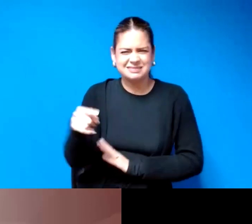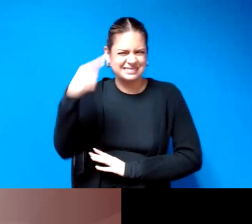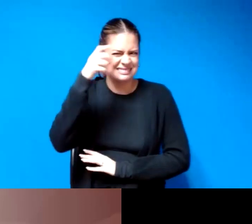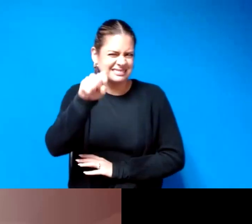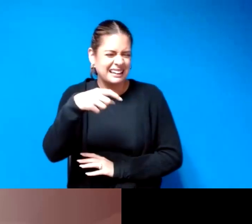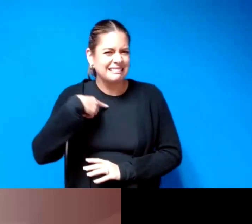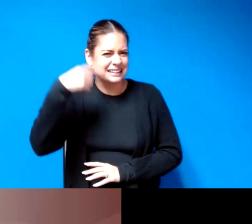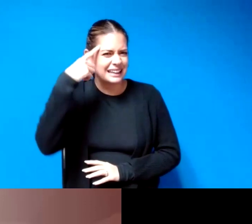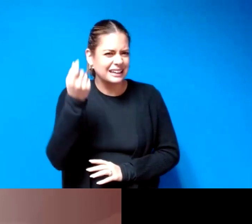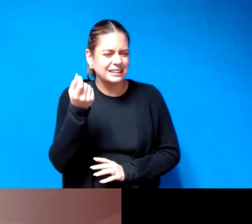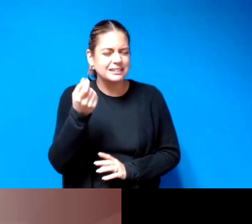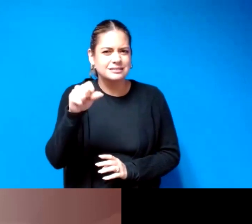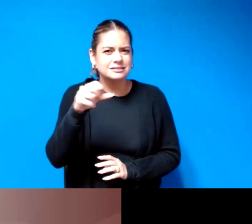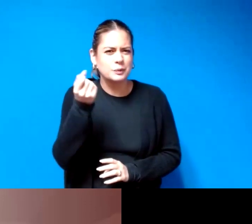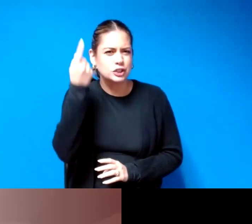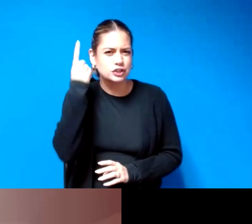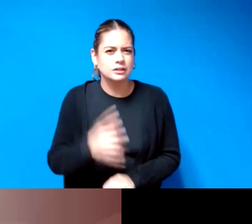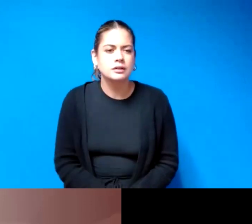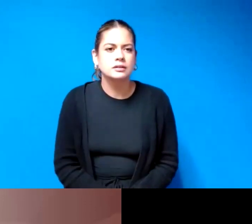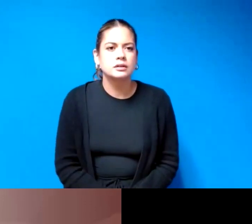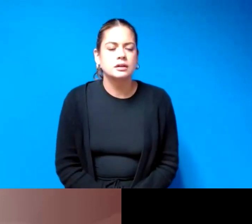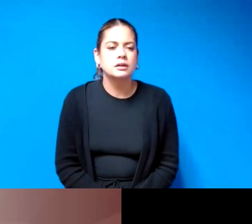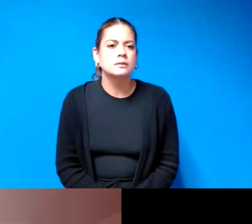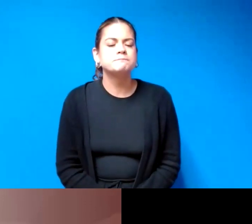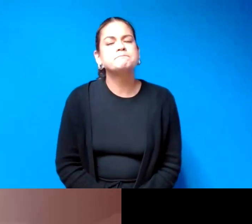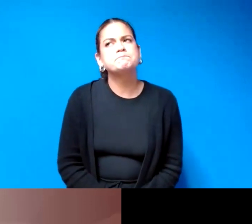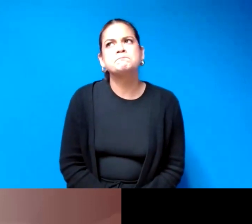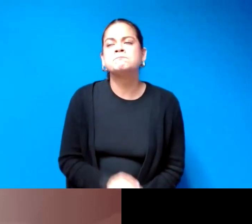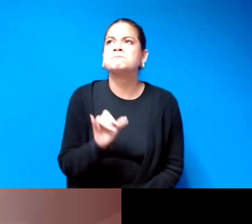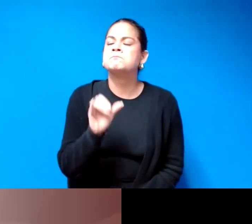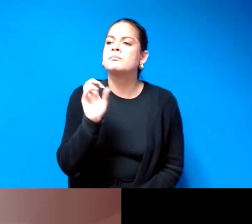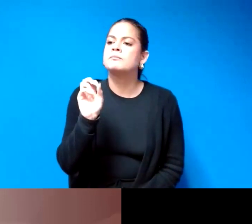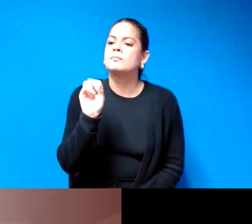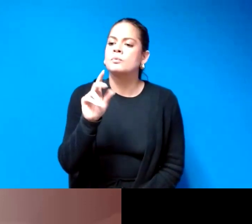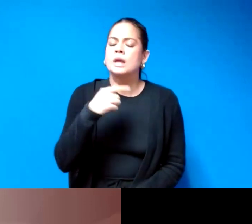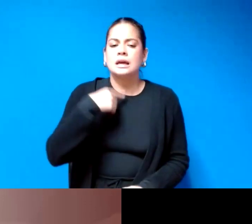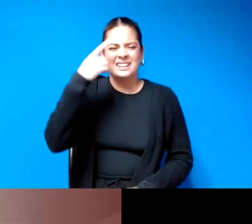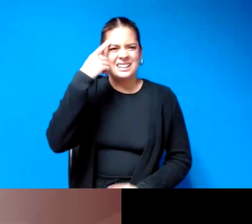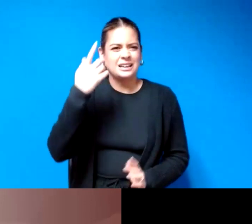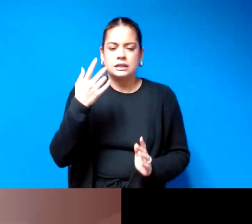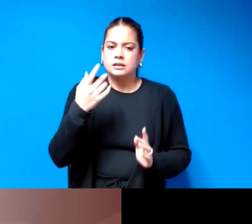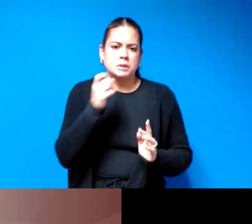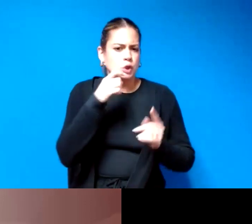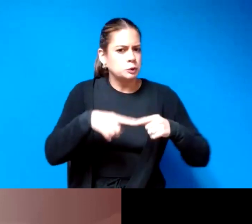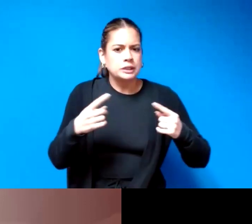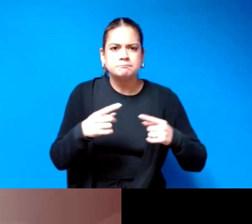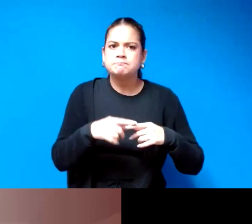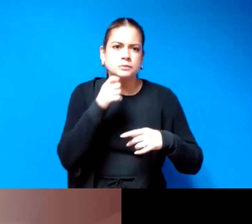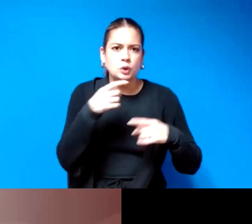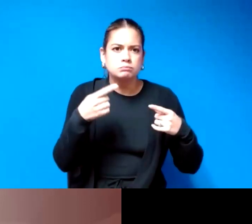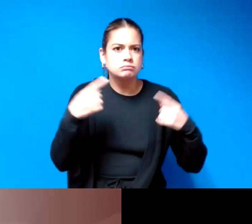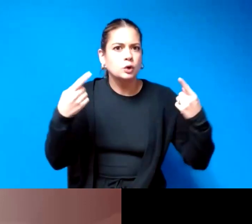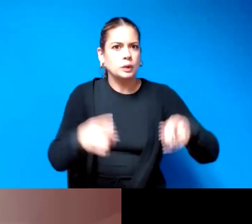how i read that yes i think when when there's any kind of um disagreement about treatment options